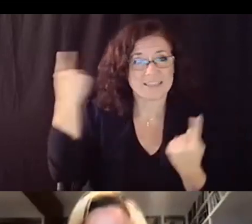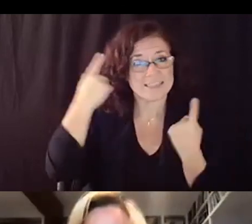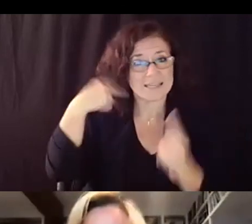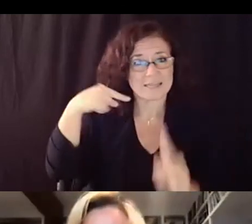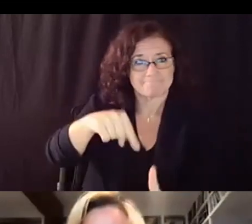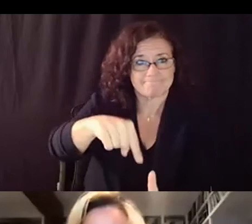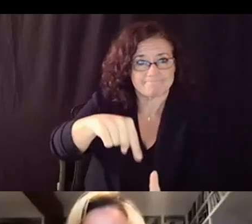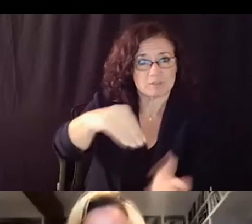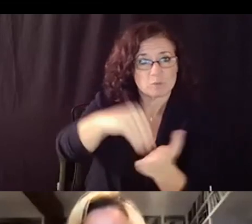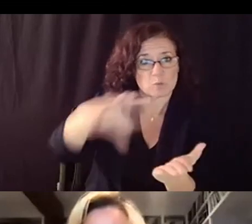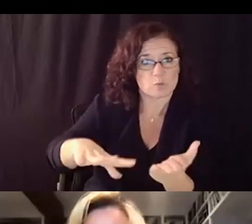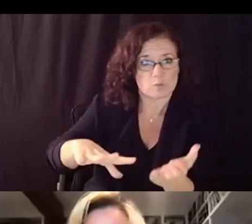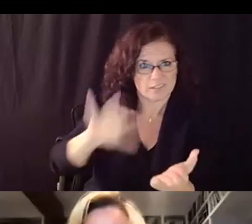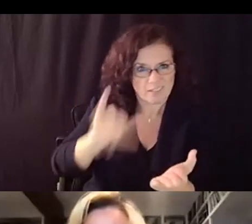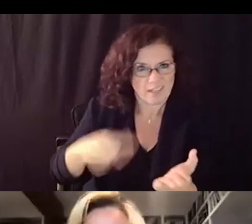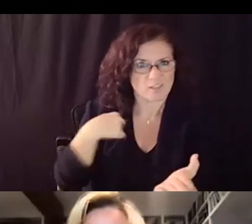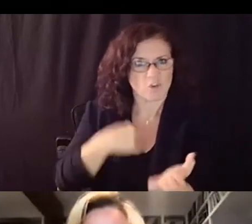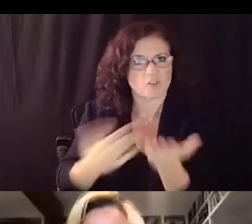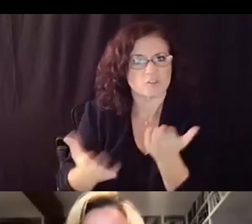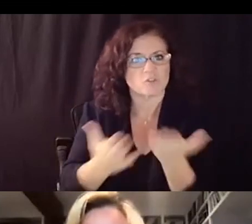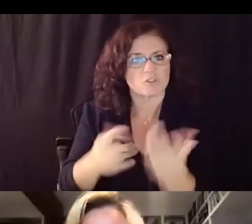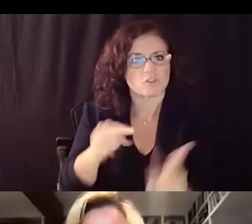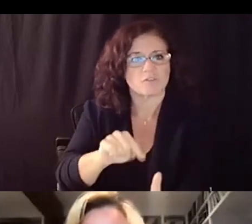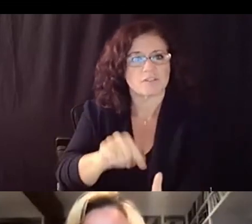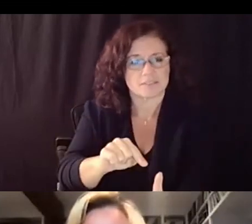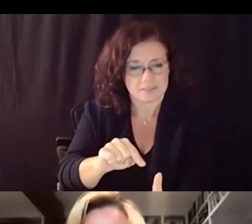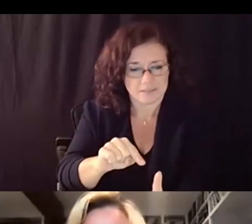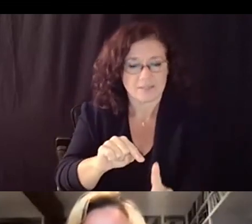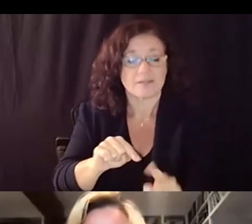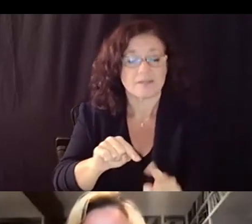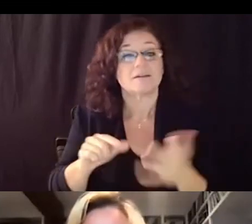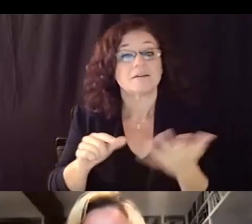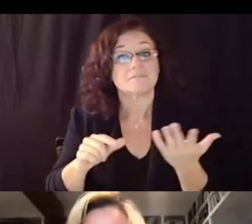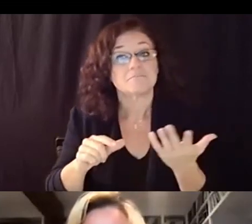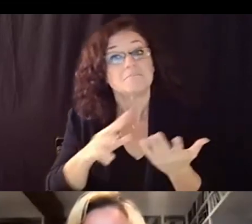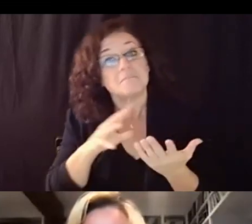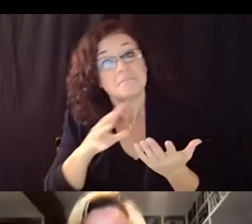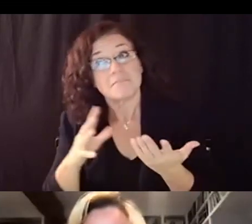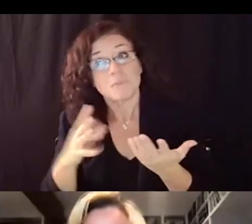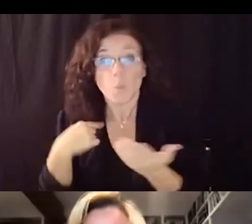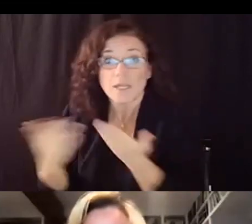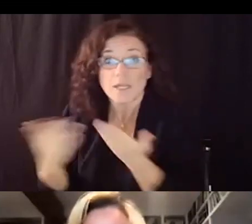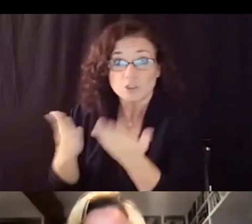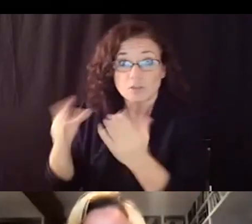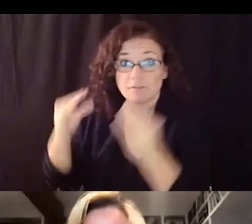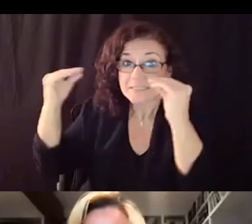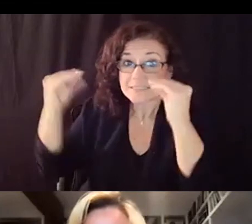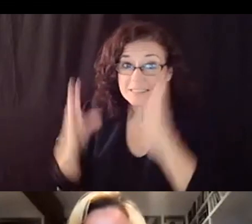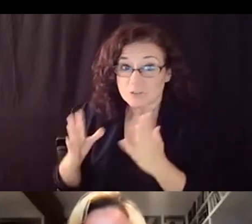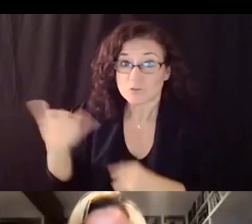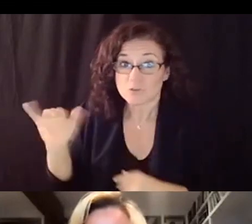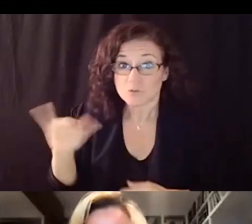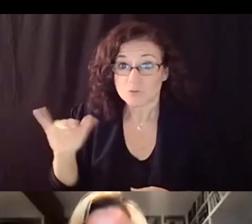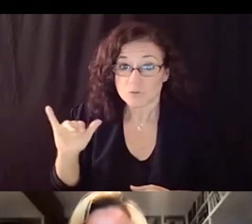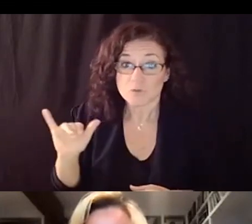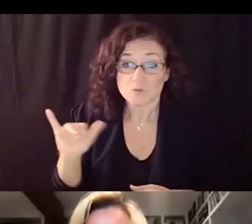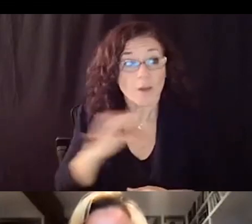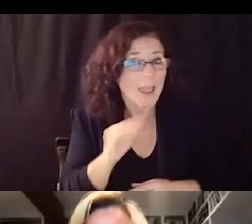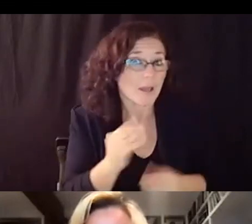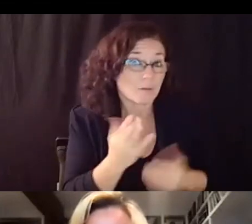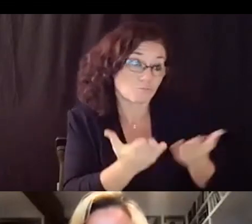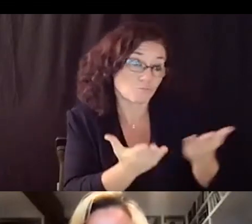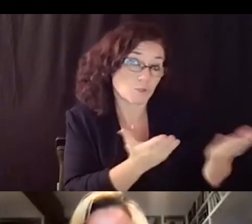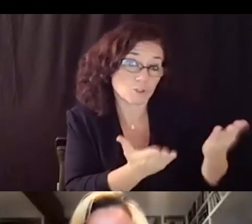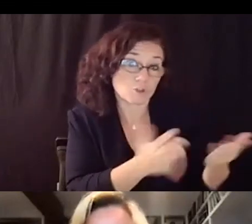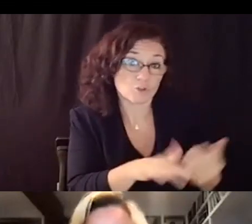who we serve and by no means does that mean we don't serve the teachers as well and that we won't be ready to support um some